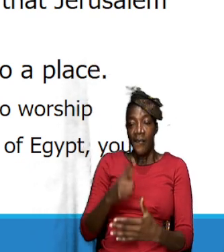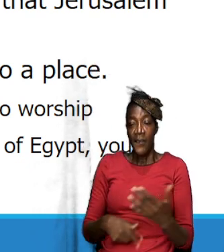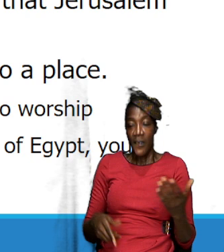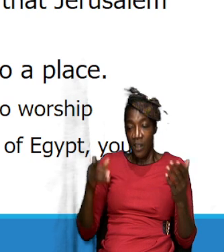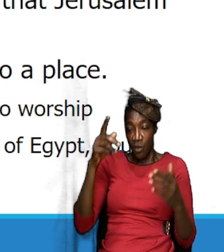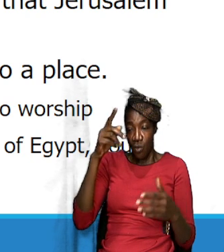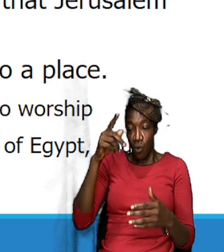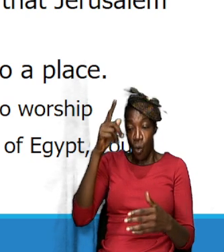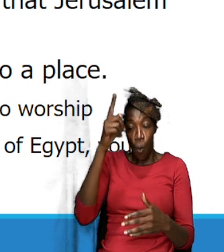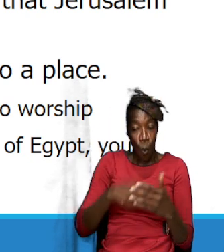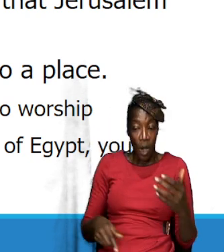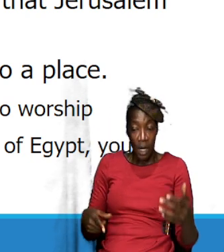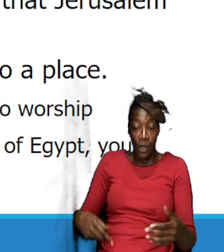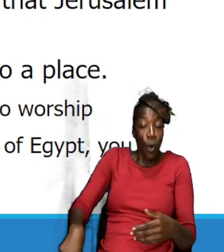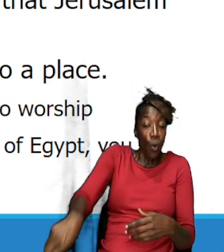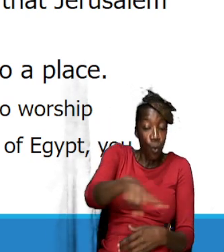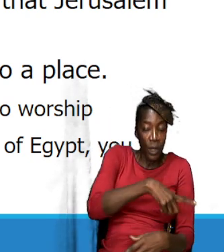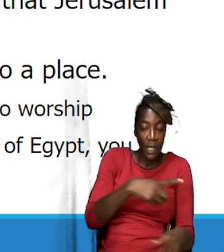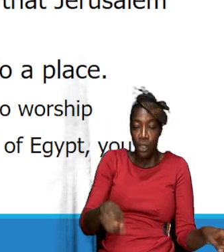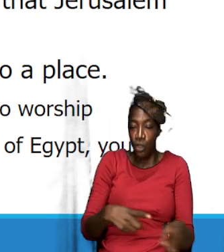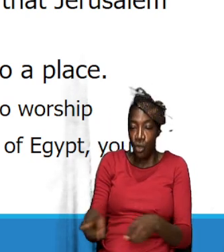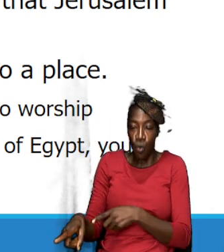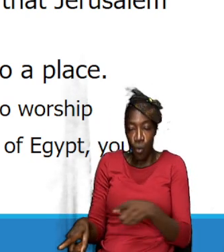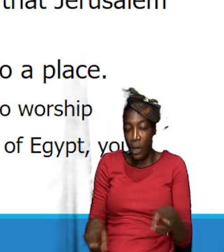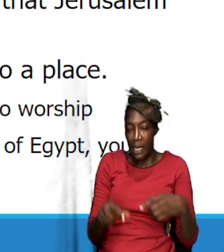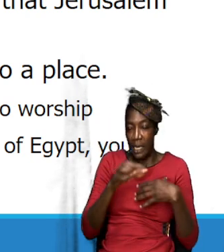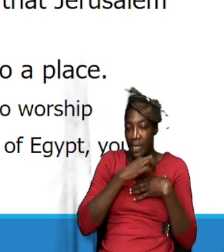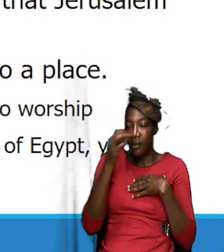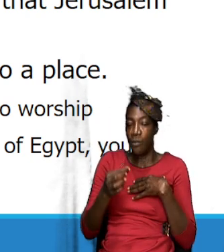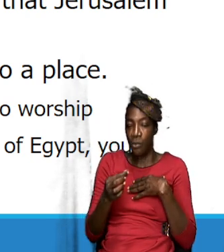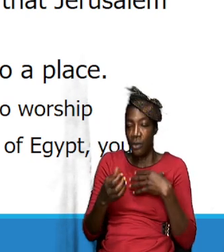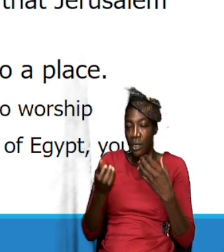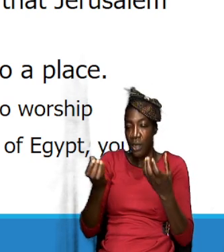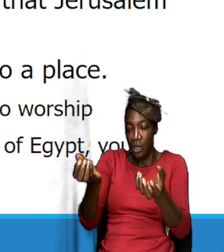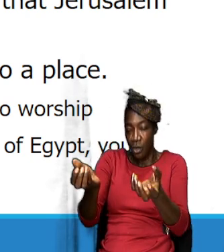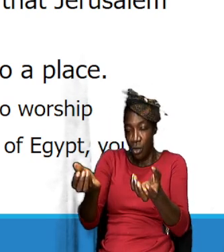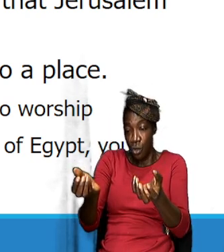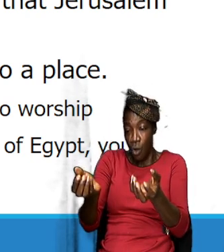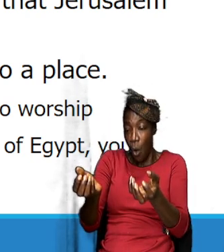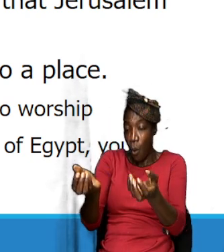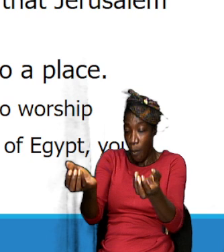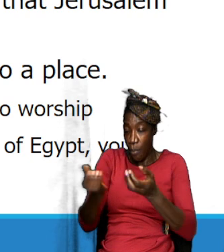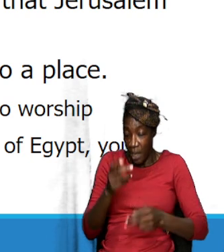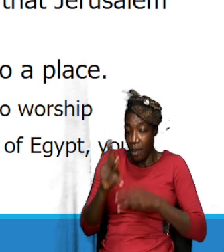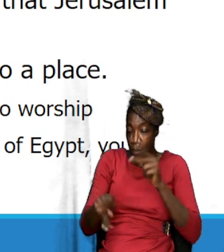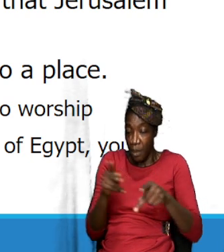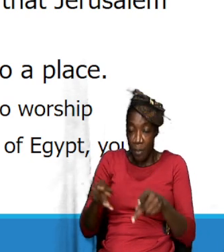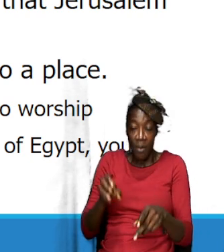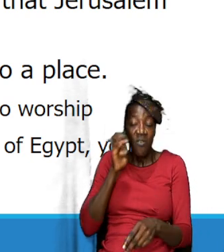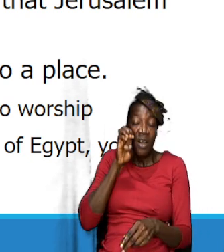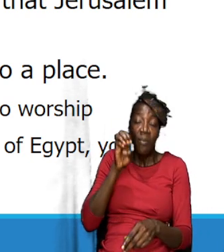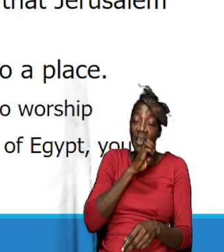in the spiritual realm where we are trying to bring people from Egypt a place of sin to